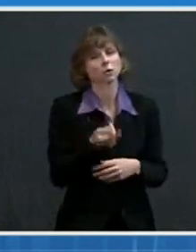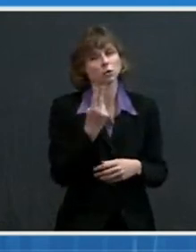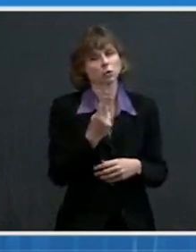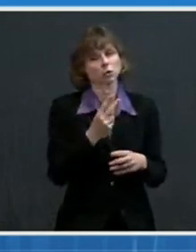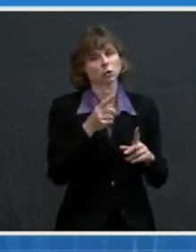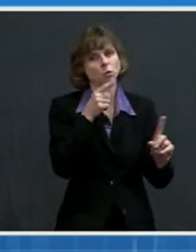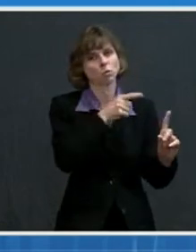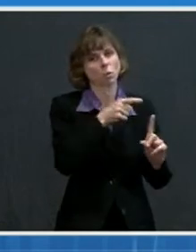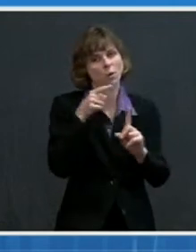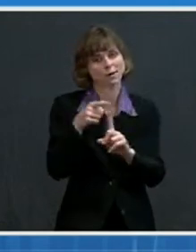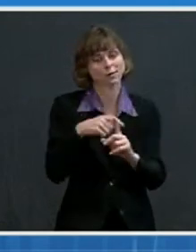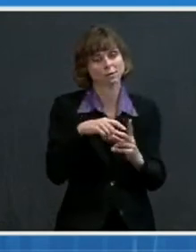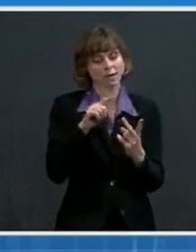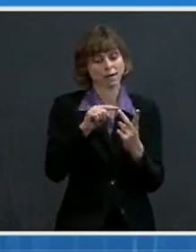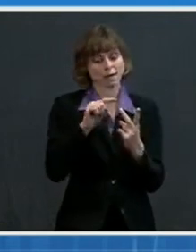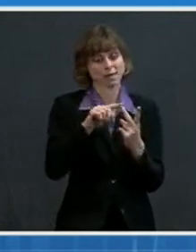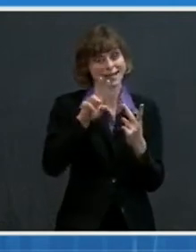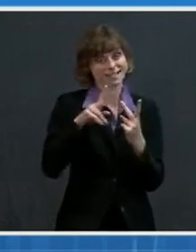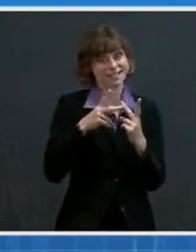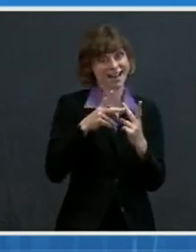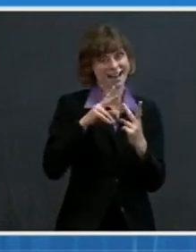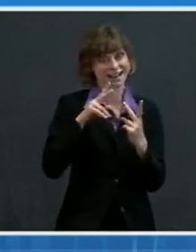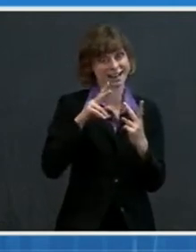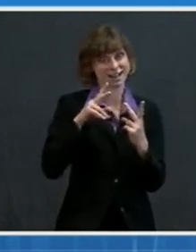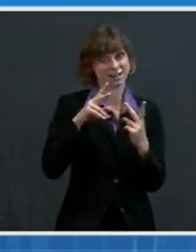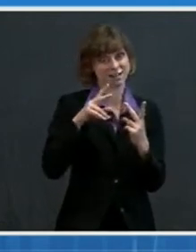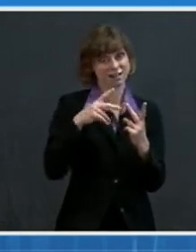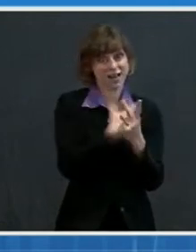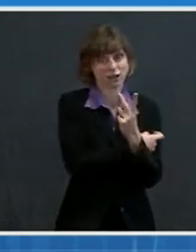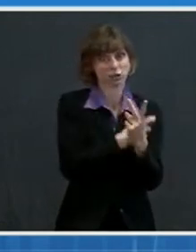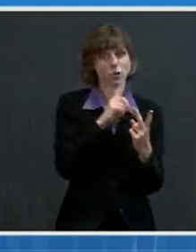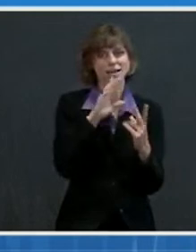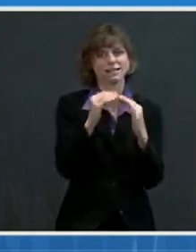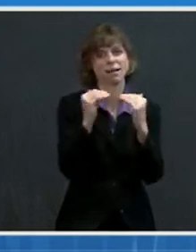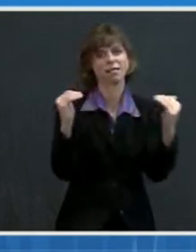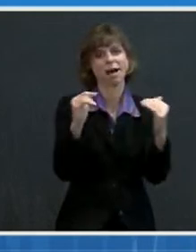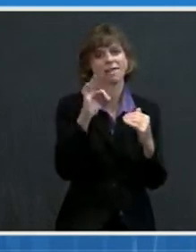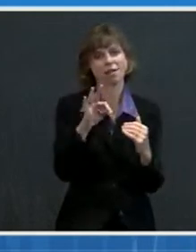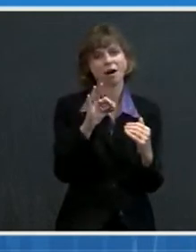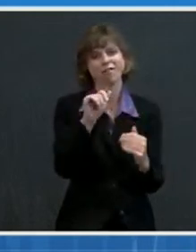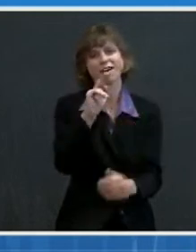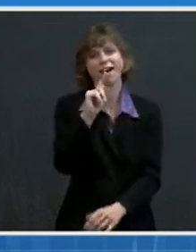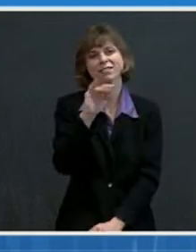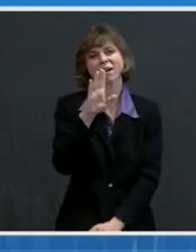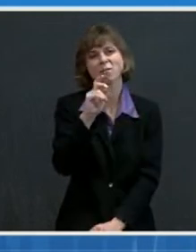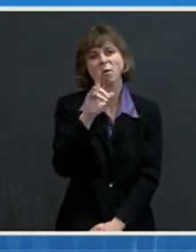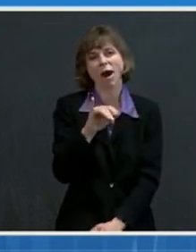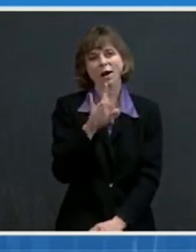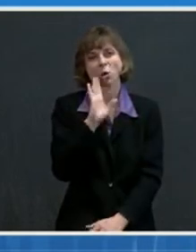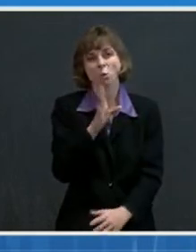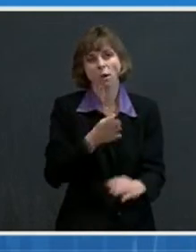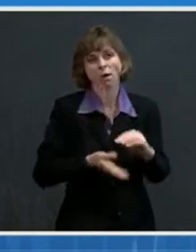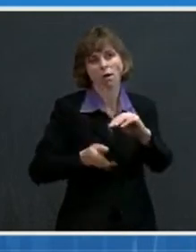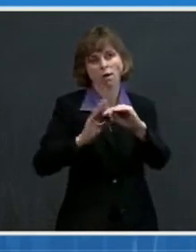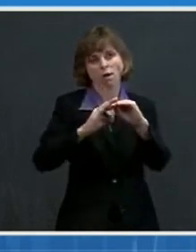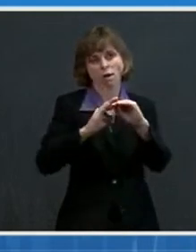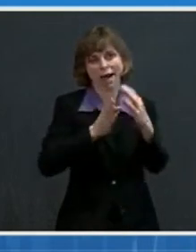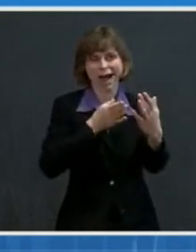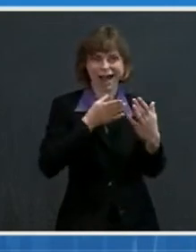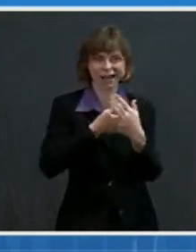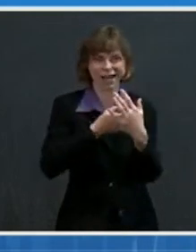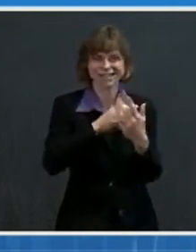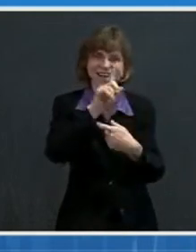looking for in the second one is the level of antibody that we will have boosted against